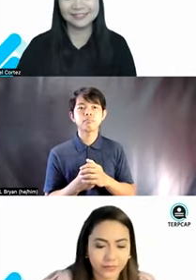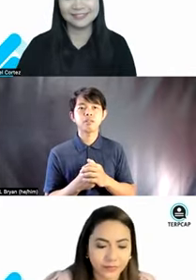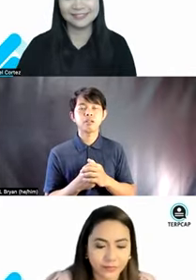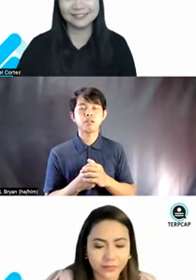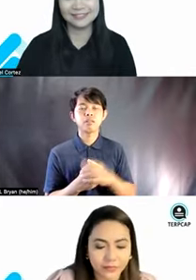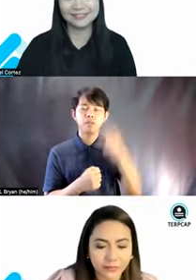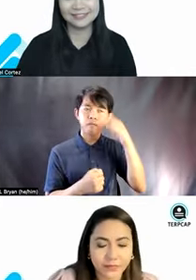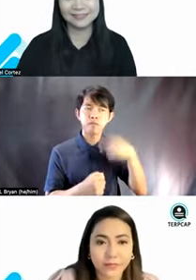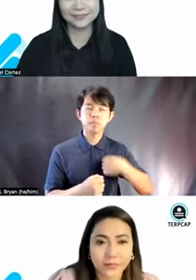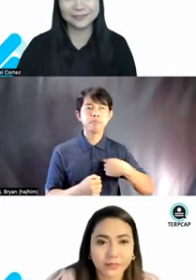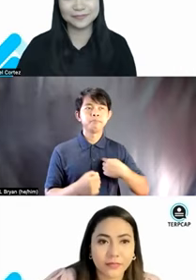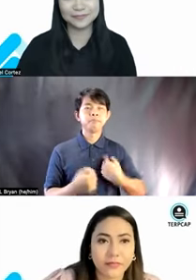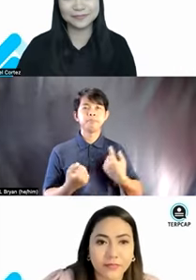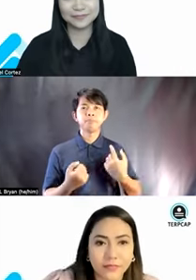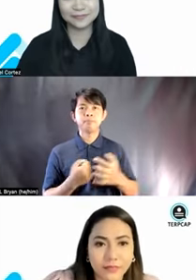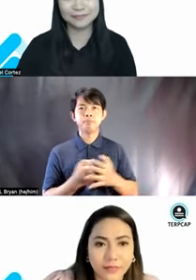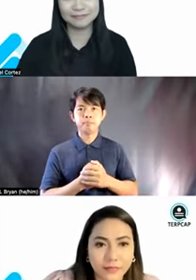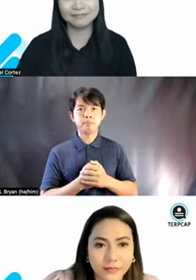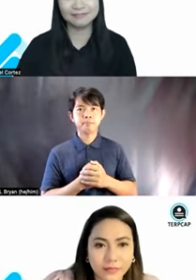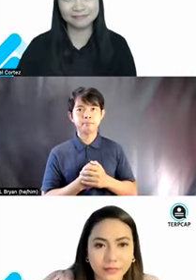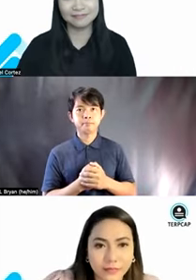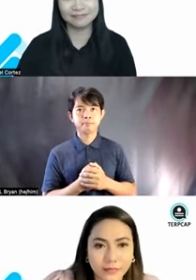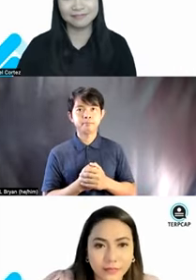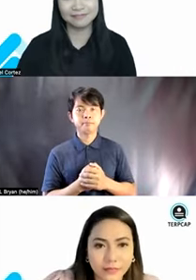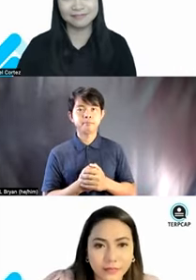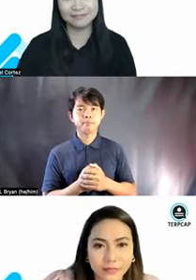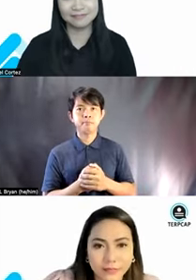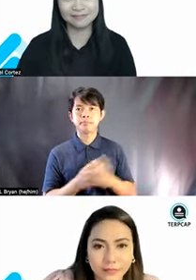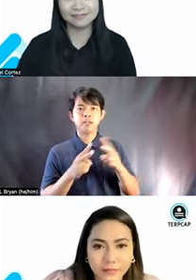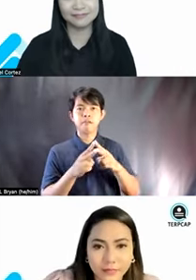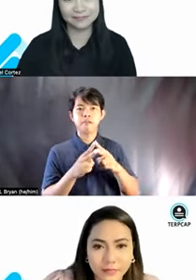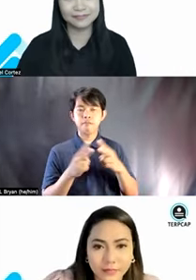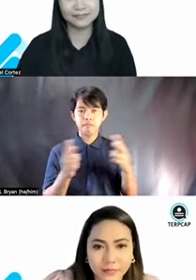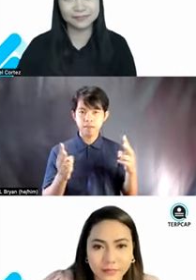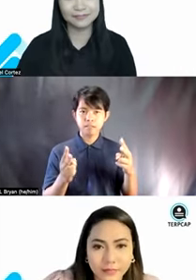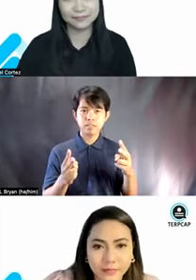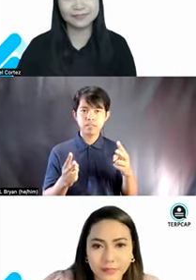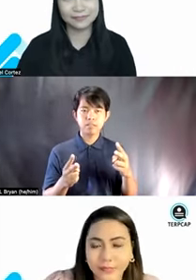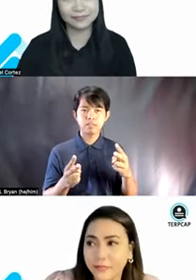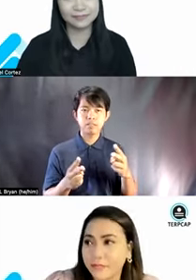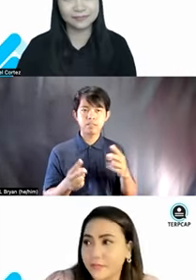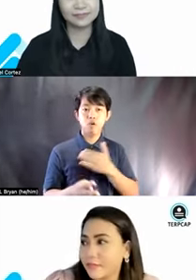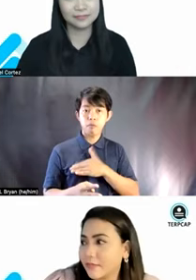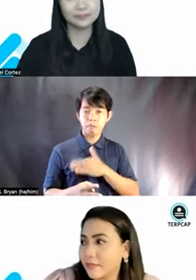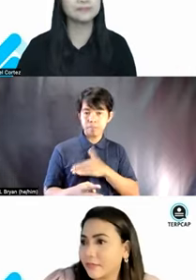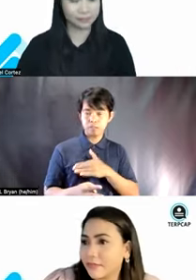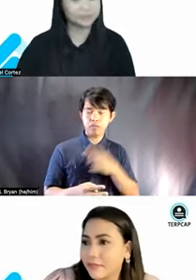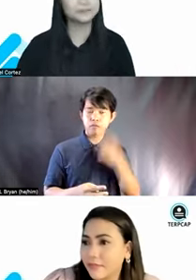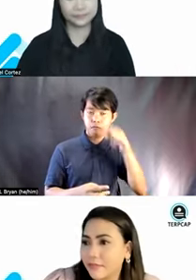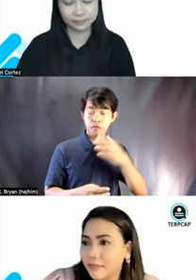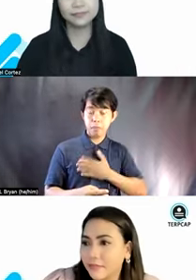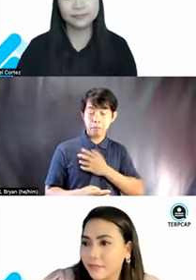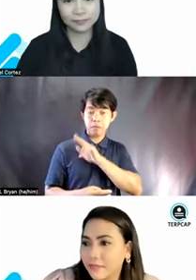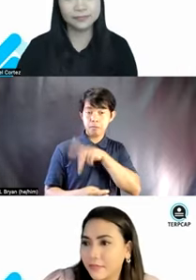for me, it's, those are, like, very offensive, at least at my personal view,